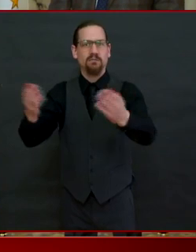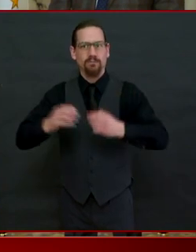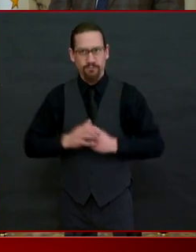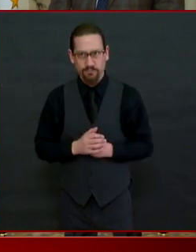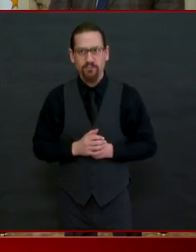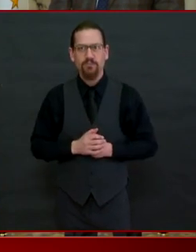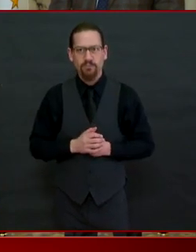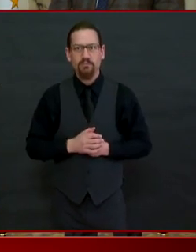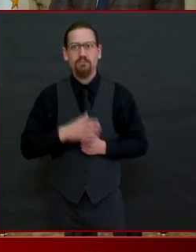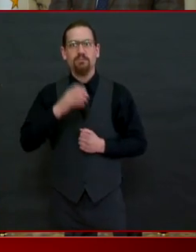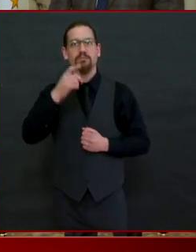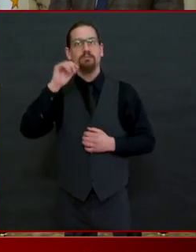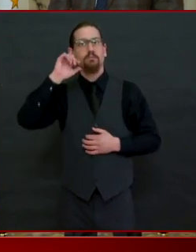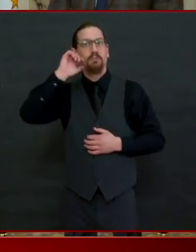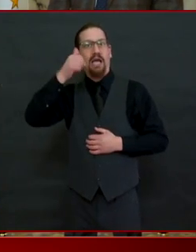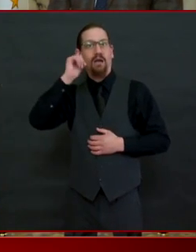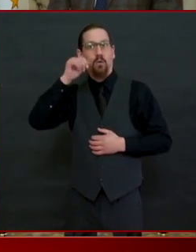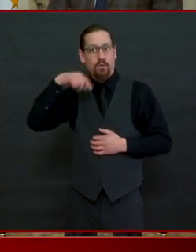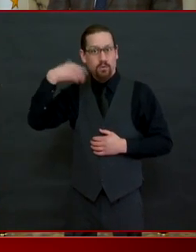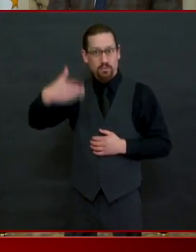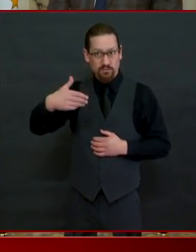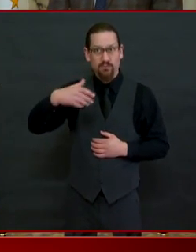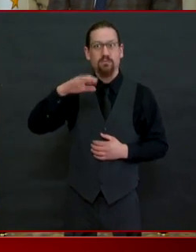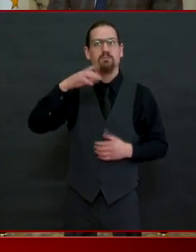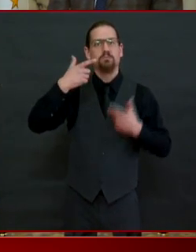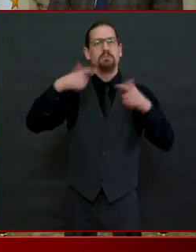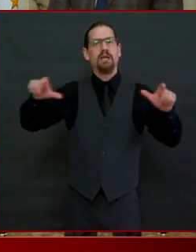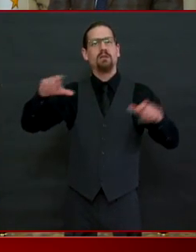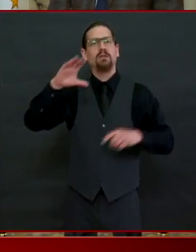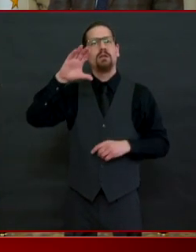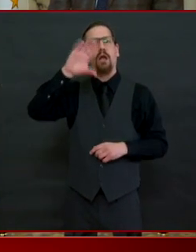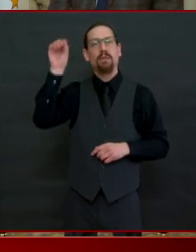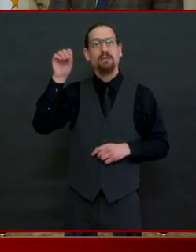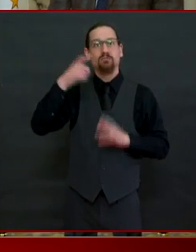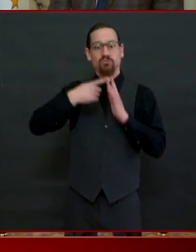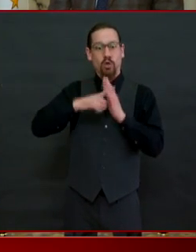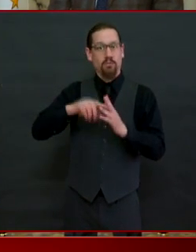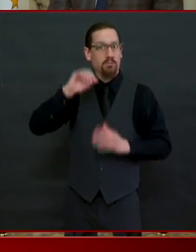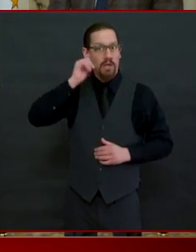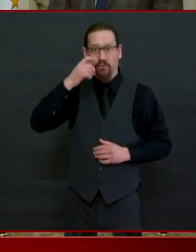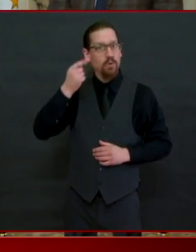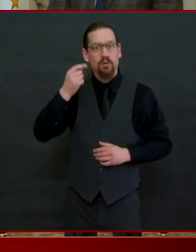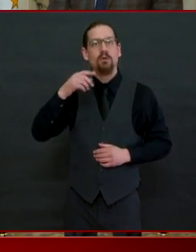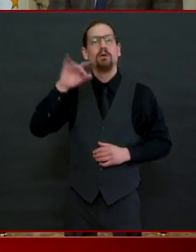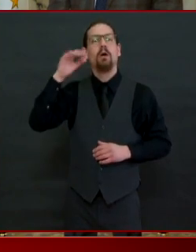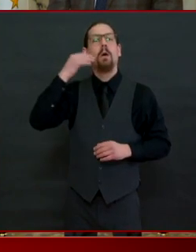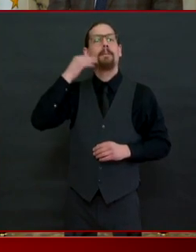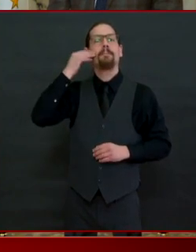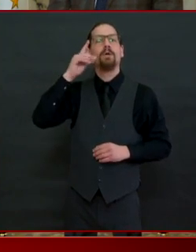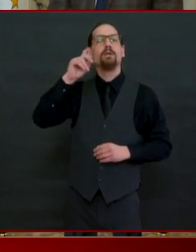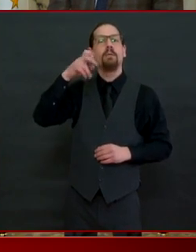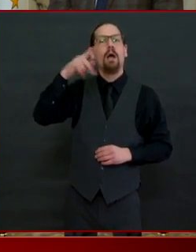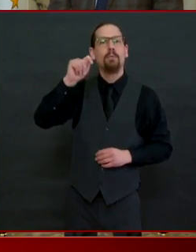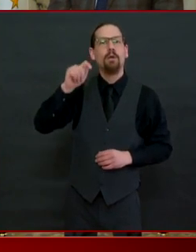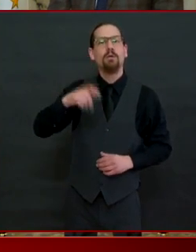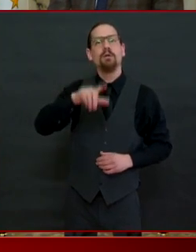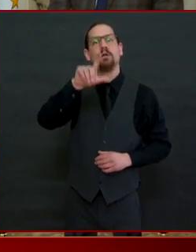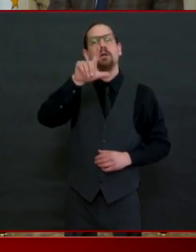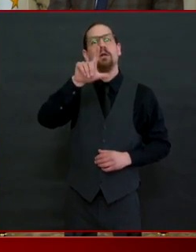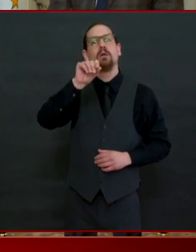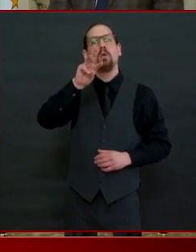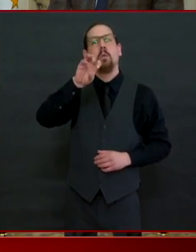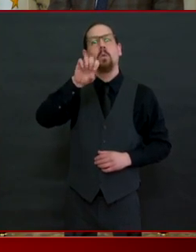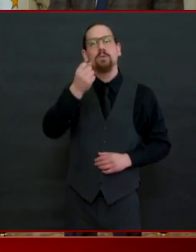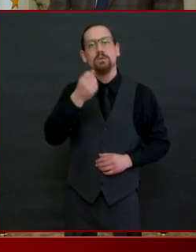to close their open browsing and shopping options within their garden centers and i'm requiring them to